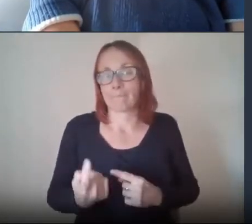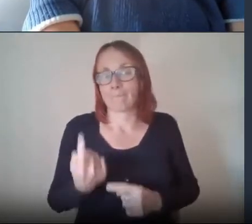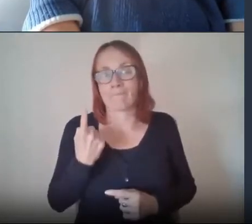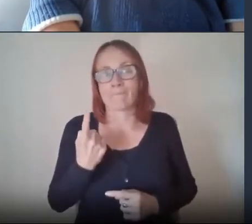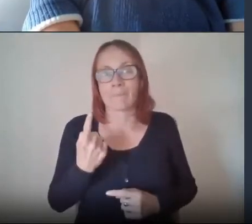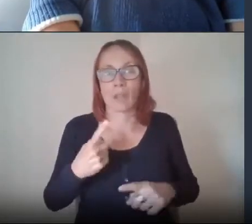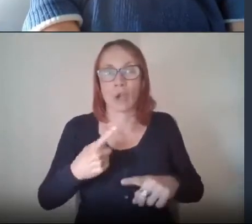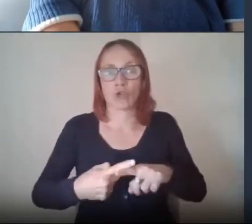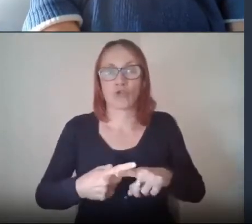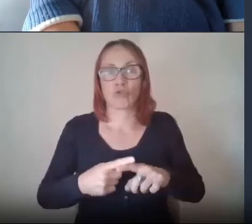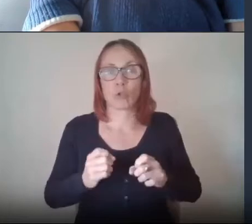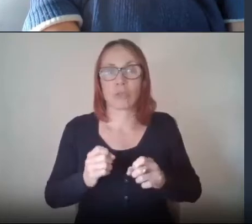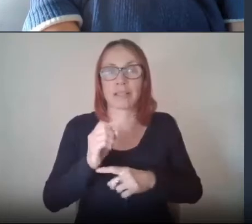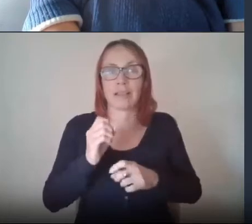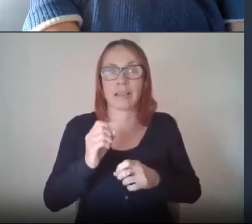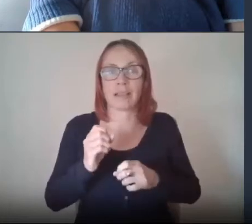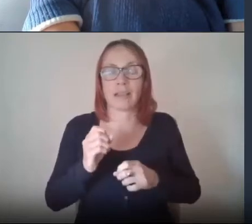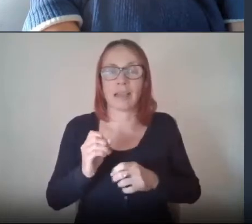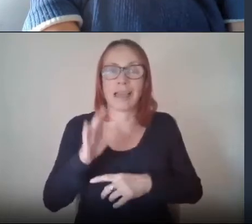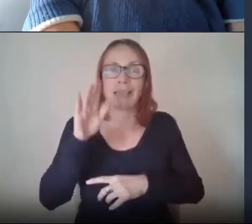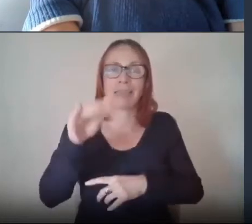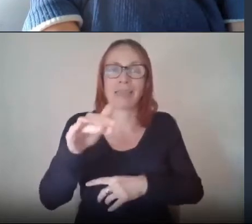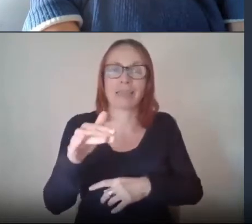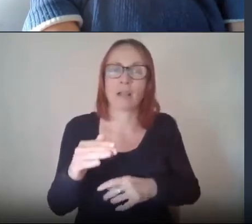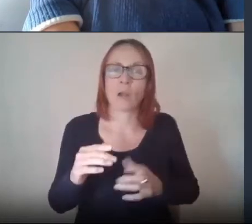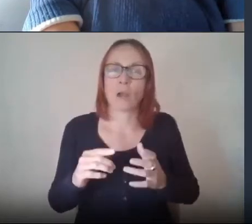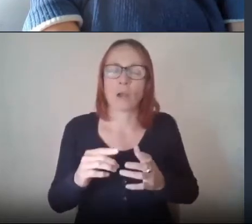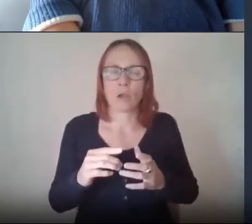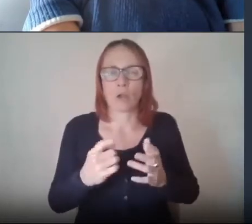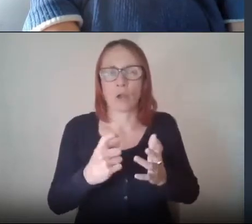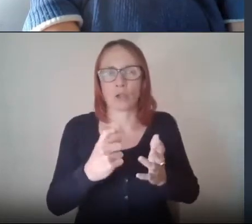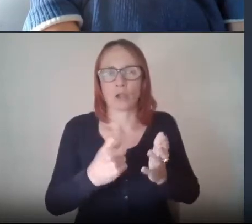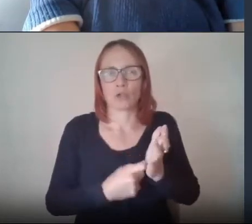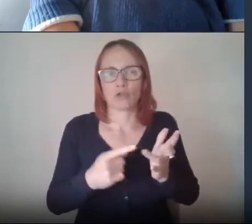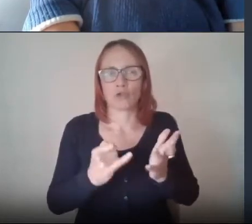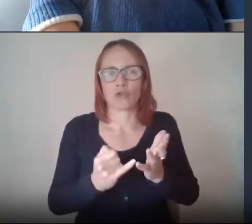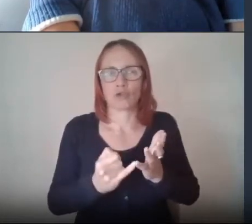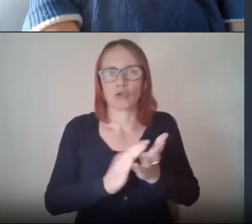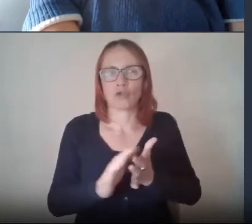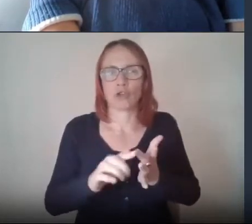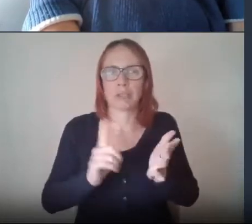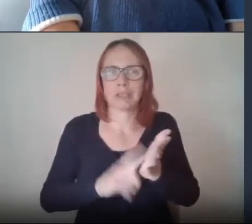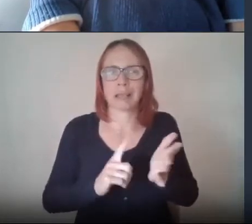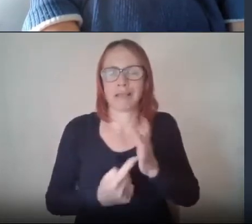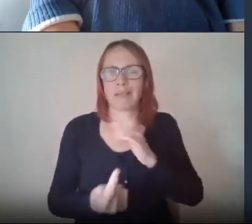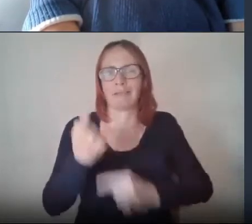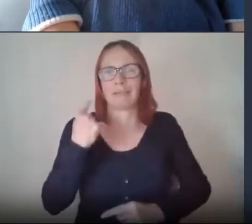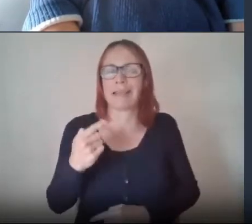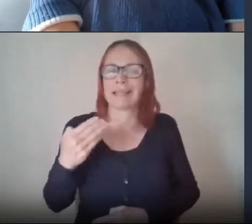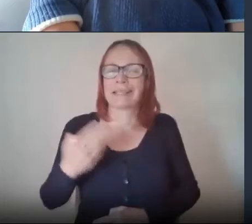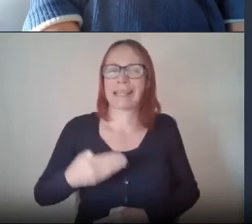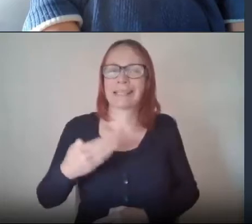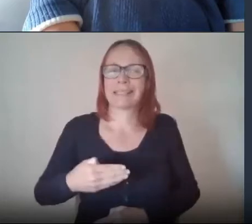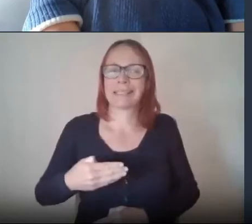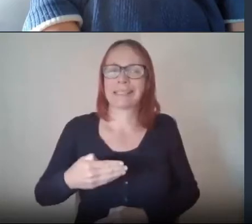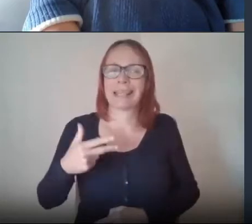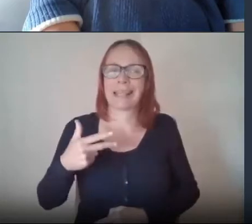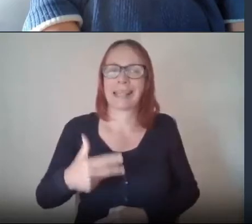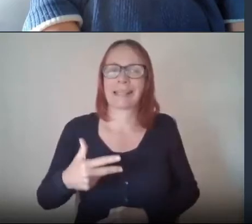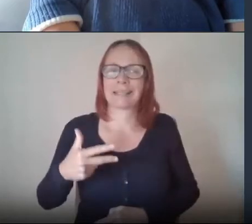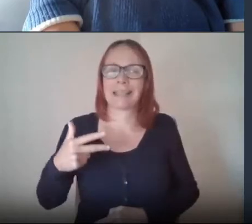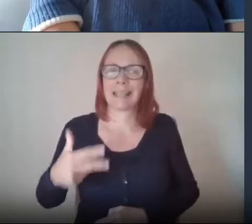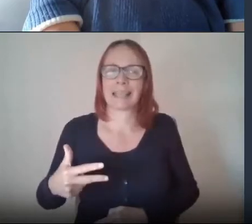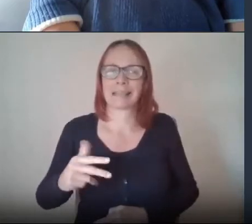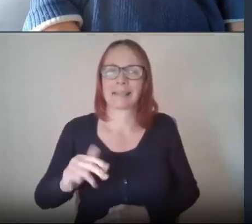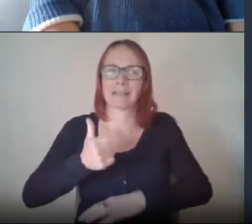um maybe best i'll give you a bit of history the history was is back in 1988 when the right was formed